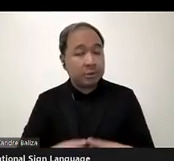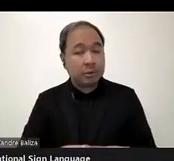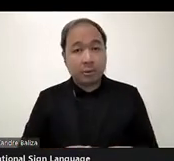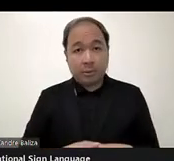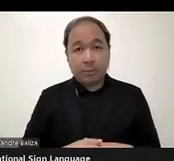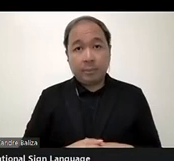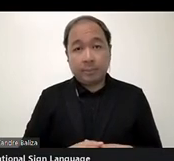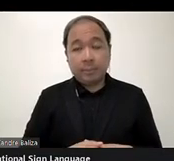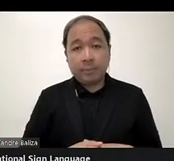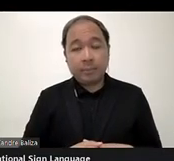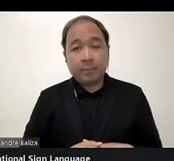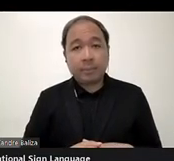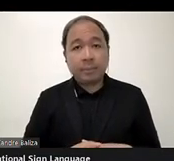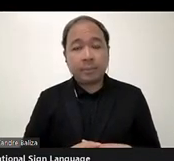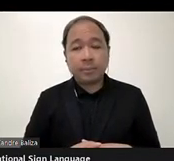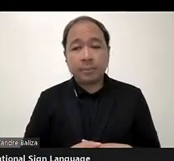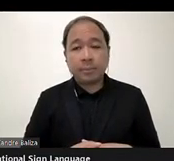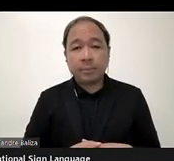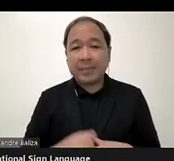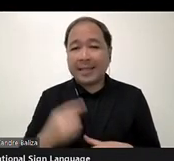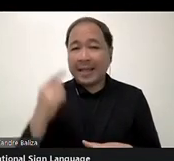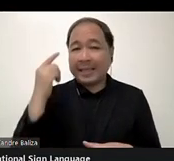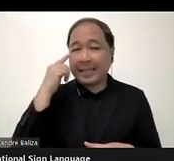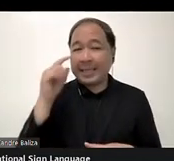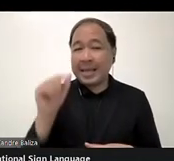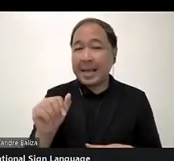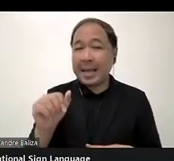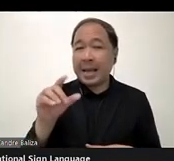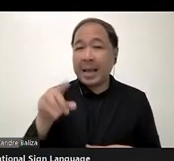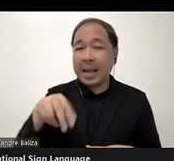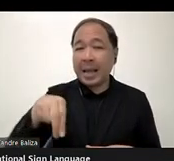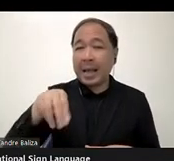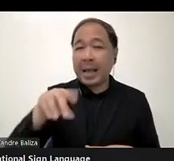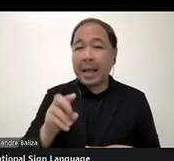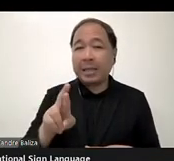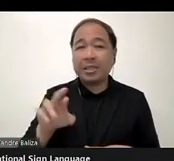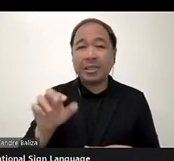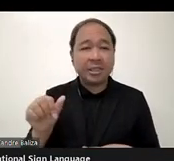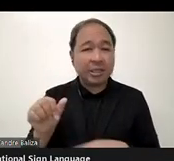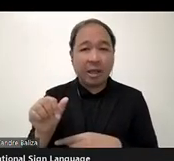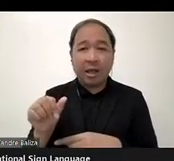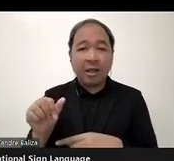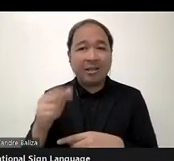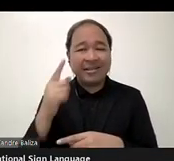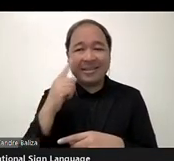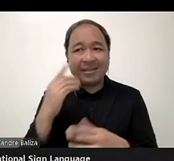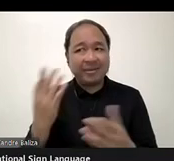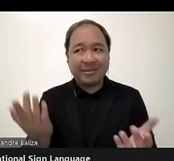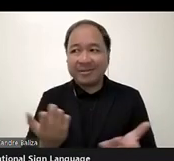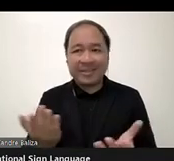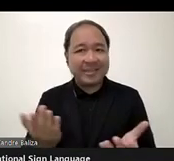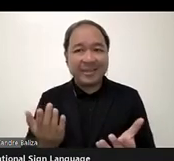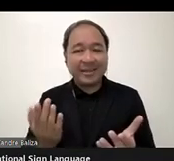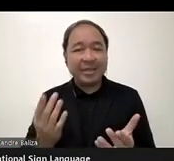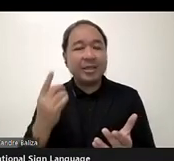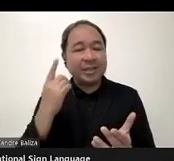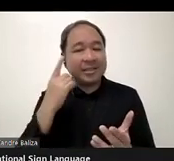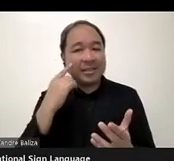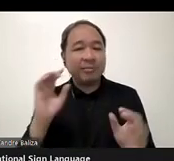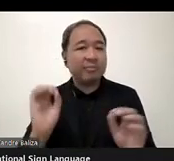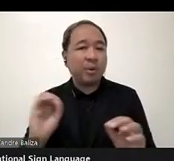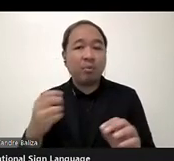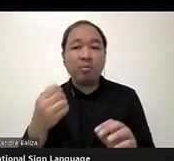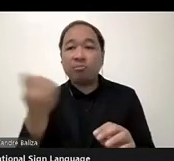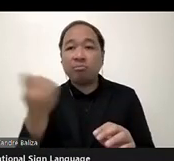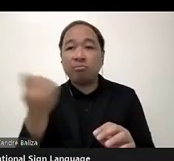I don't think Andrea's come back. I keep going to look for her and she doesn't seem to be there. No other comments.